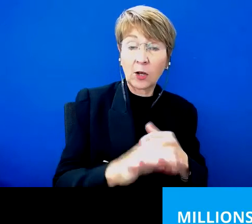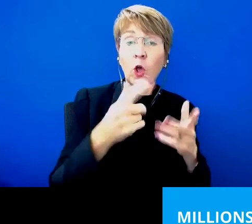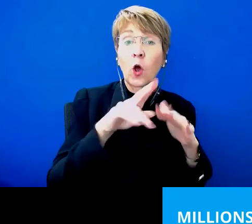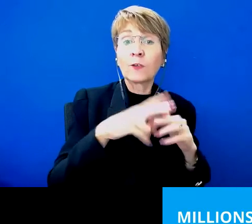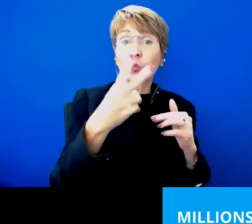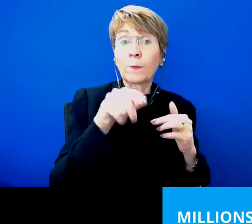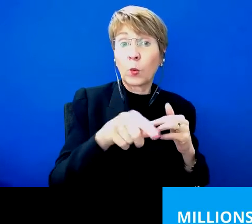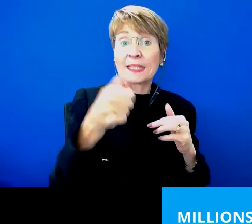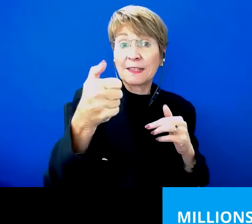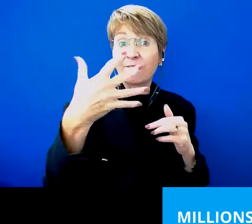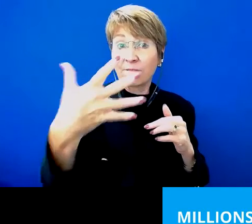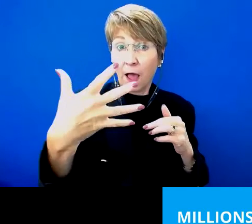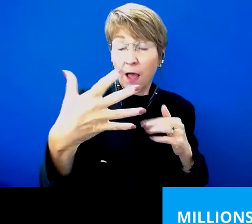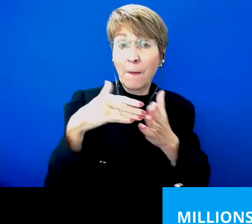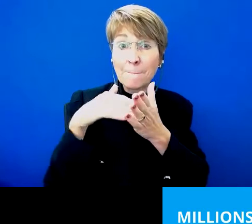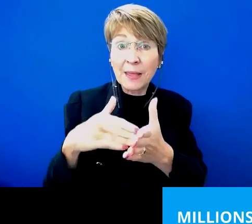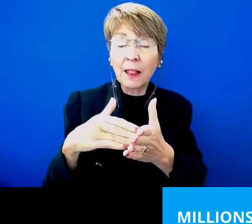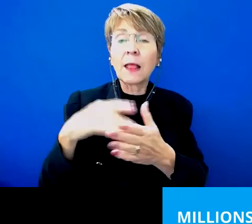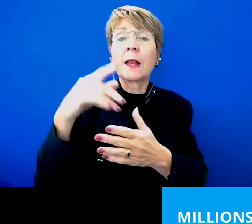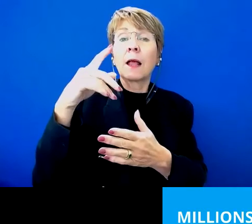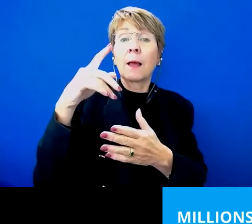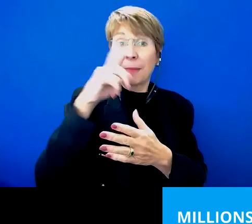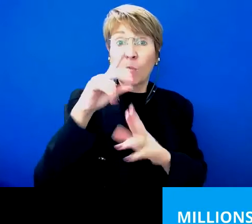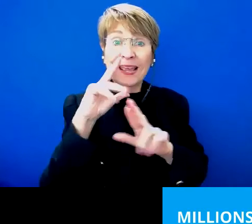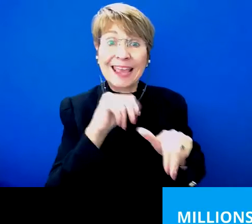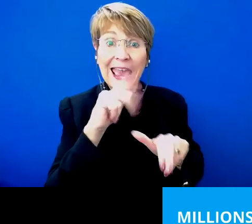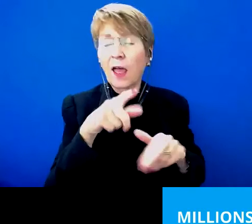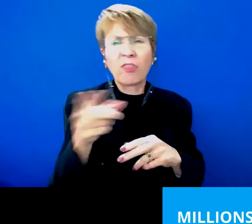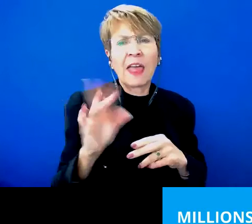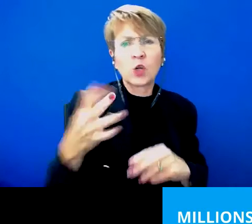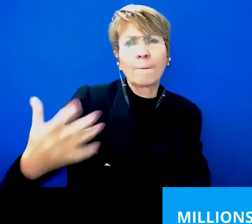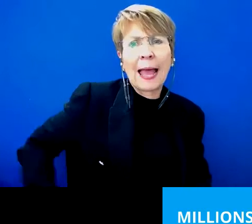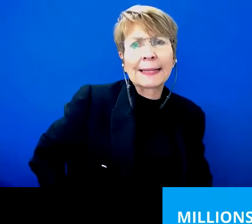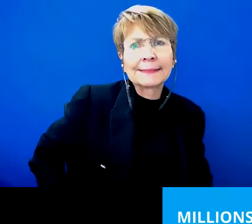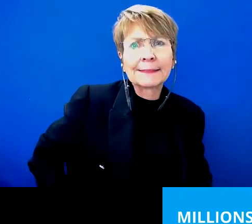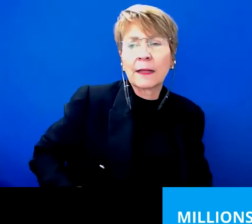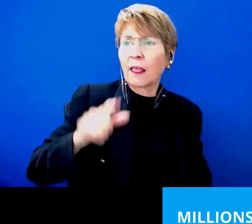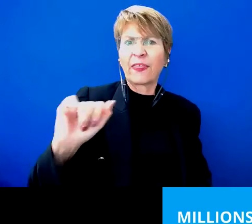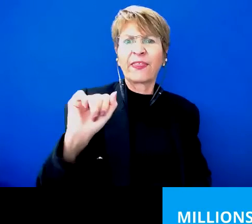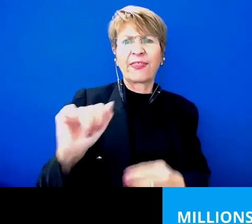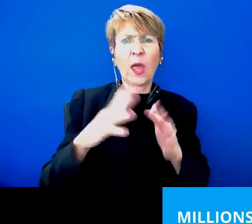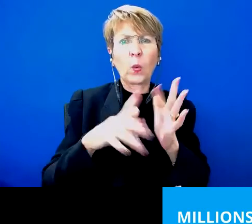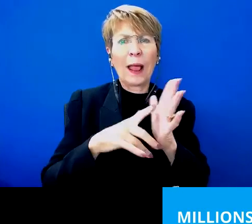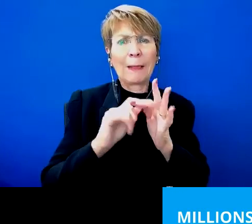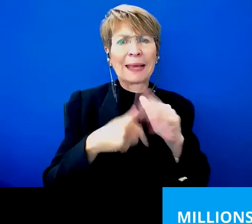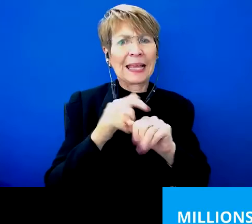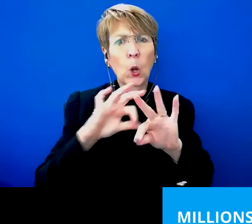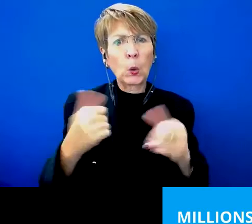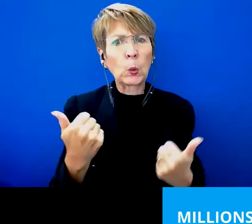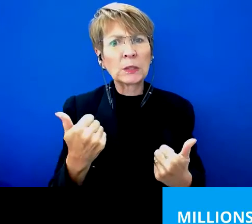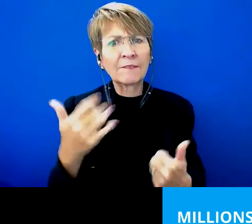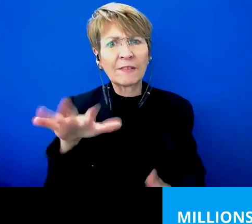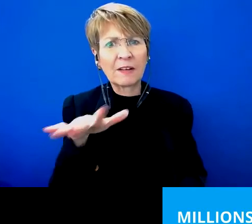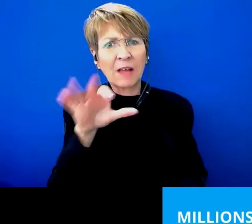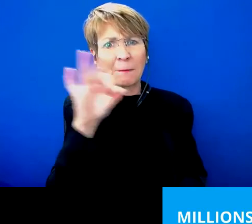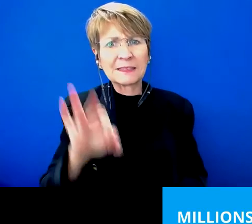unpaid family and friend carers experience low wellbeing. And that's compared to only 20% of the general Australian adult